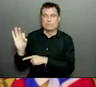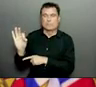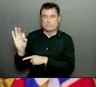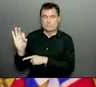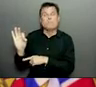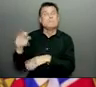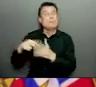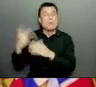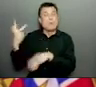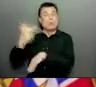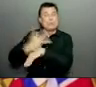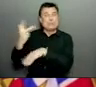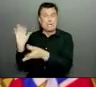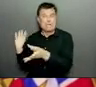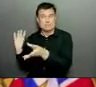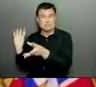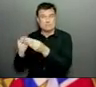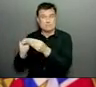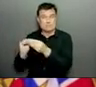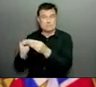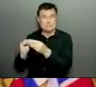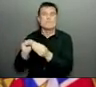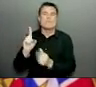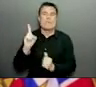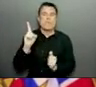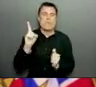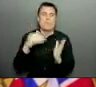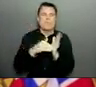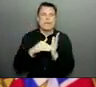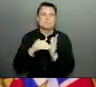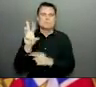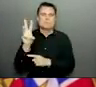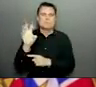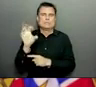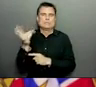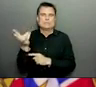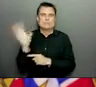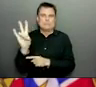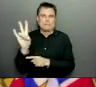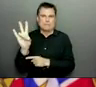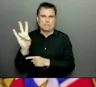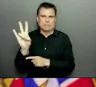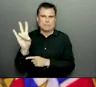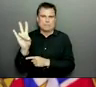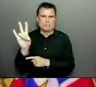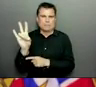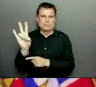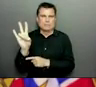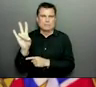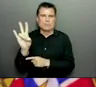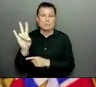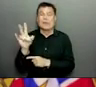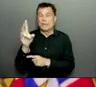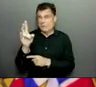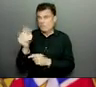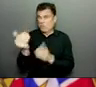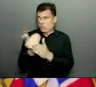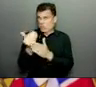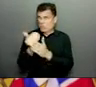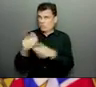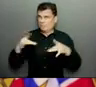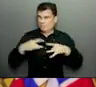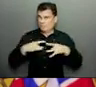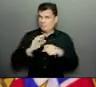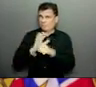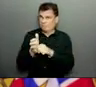identified. That gives us a total of 1,667 people diagnosed with COVID-19 over the past three